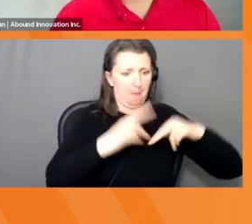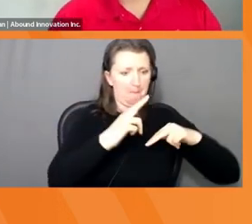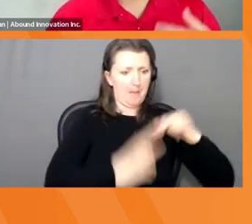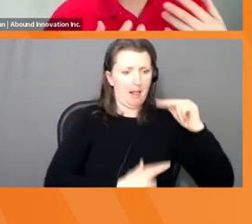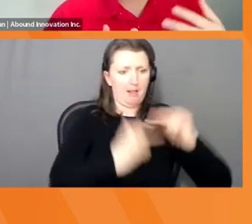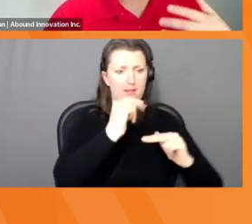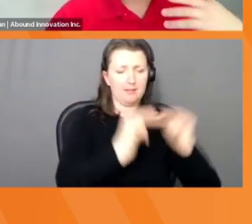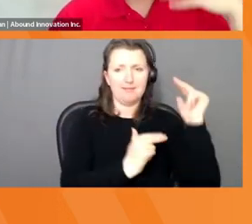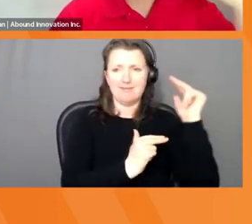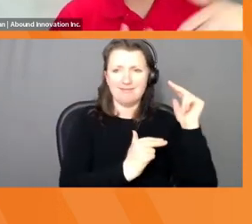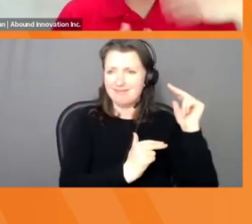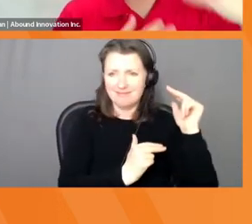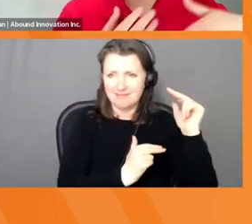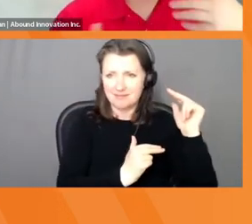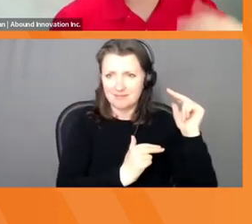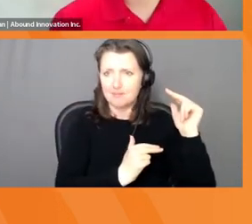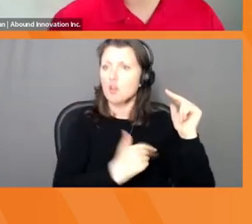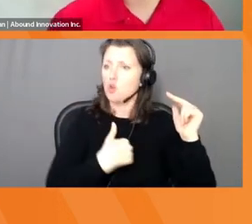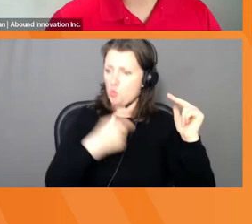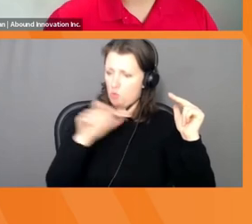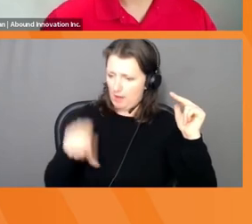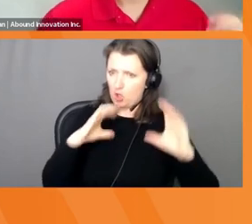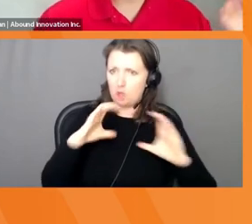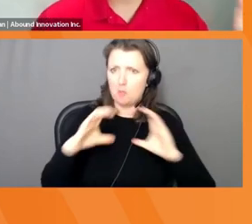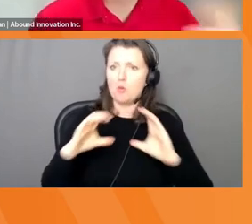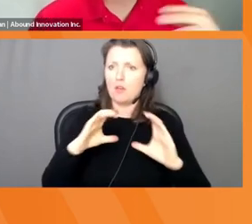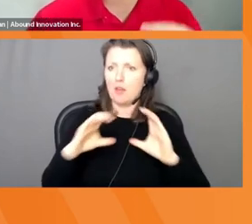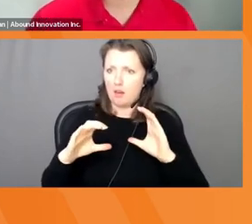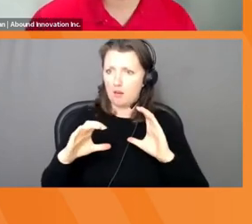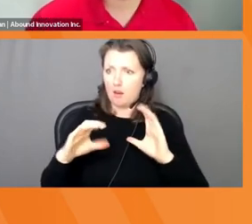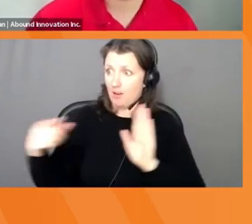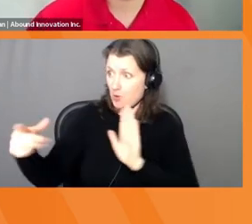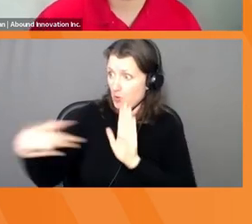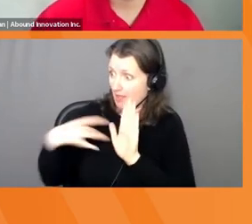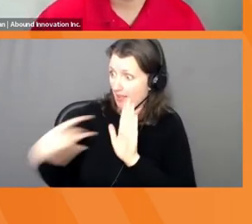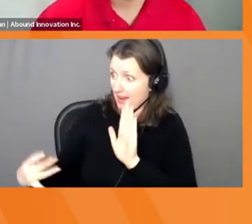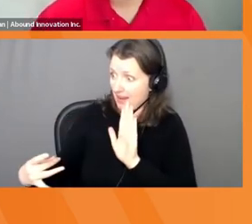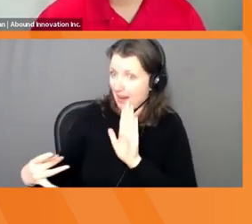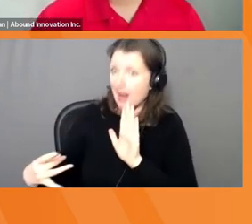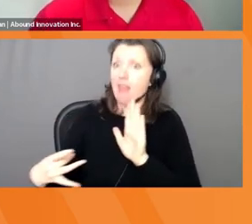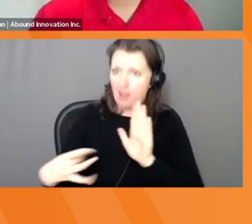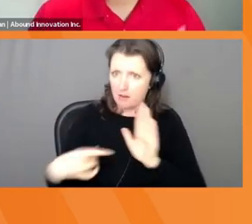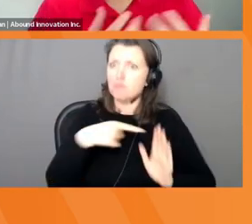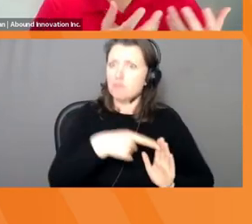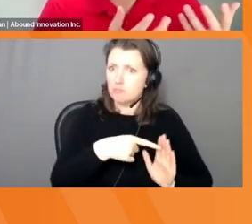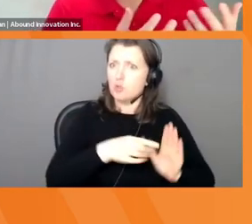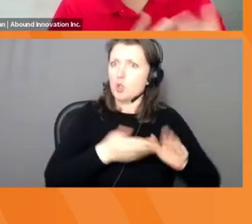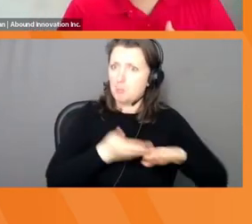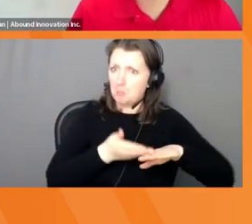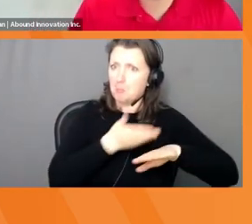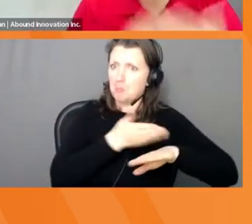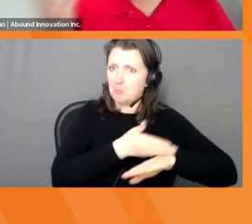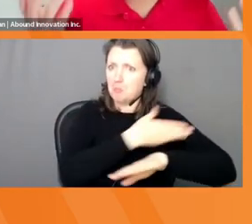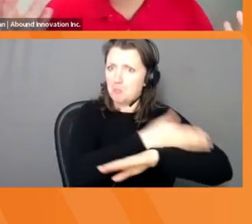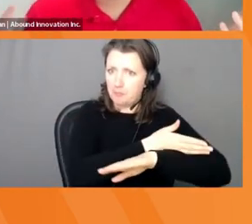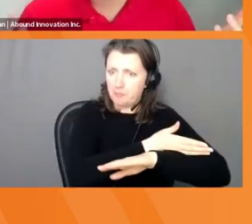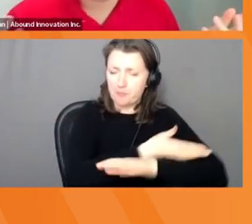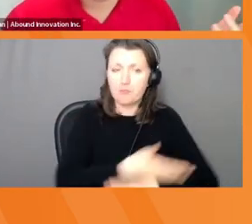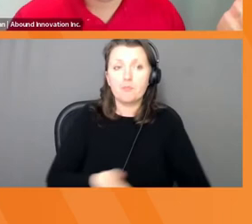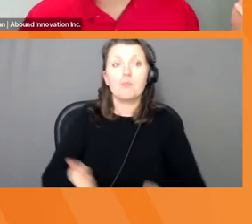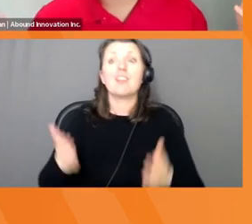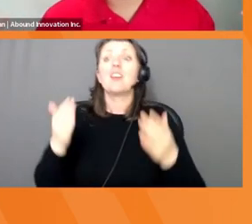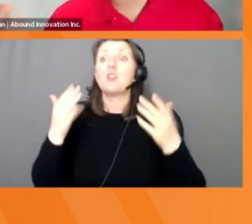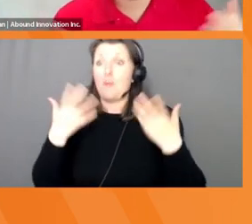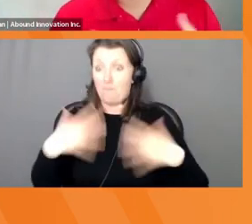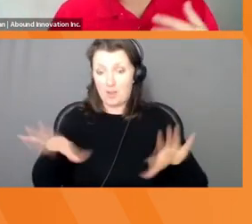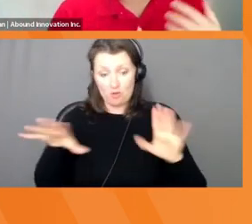and know that you're going to improve this over time. So once you develop a prototype, you want to test it, because you don't know if